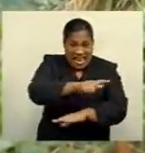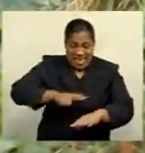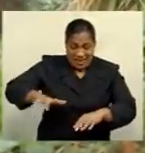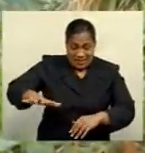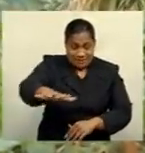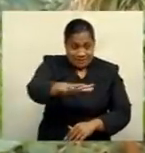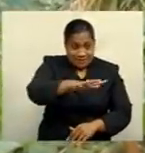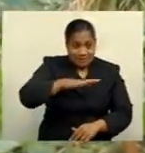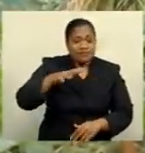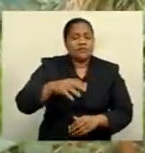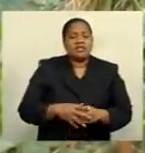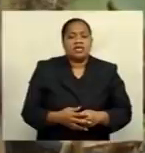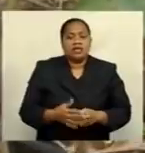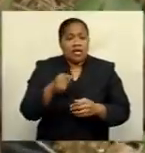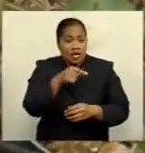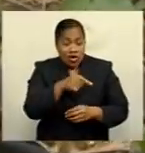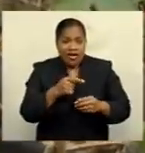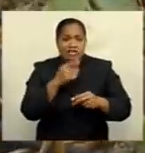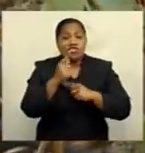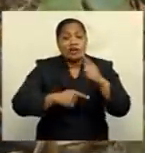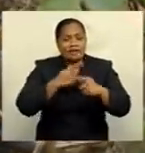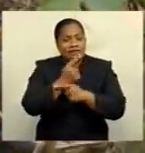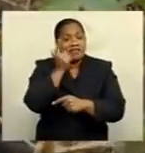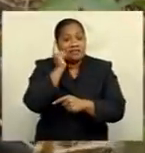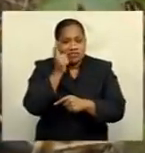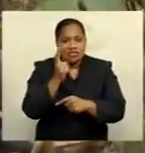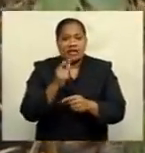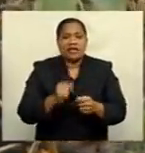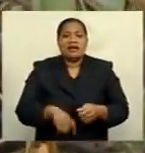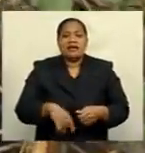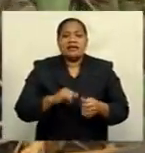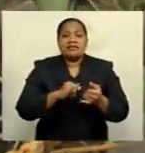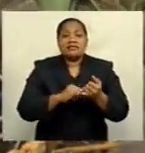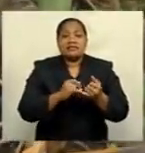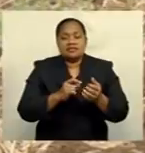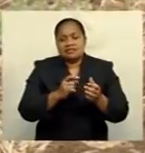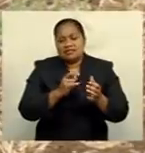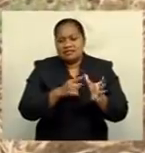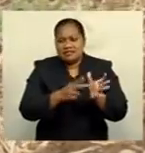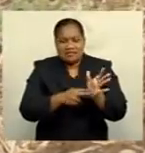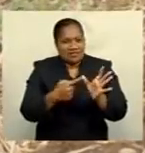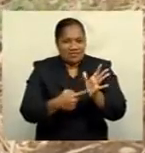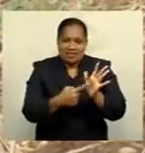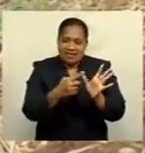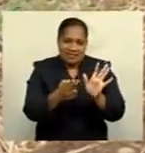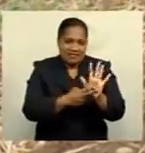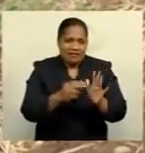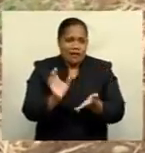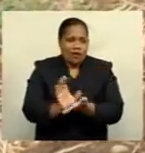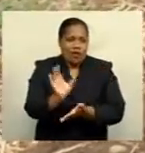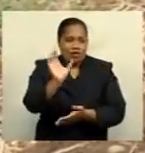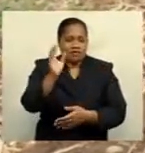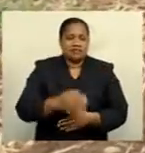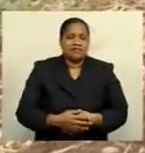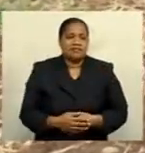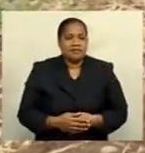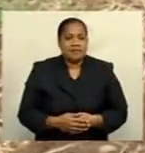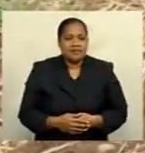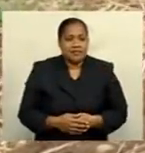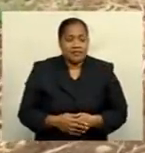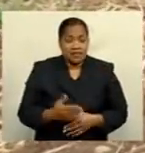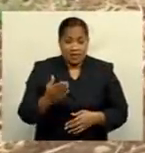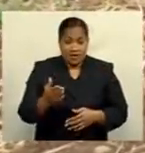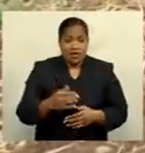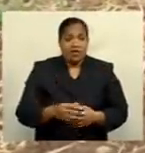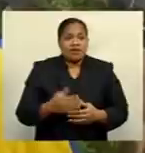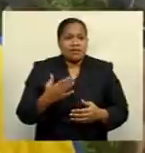social studies and geography teacher at Tambia Sanatan College. He has harvested acres of cane and just recently, a ton